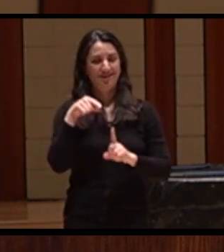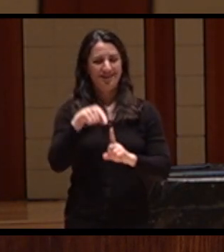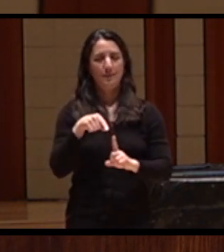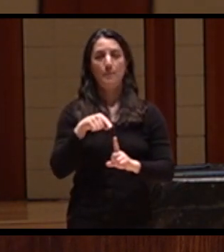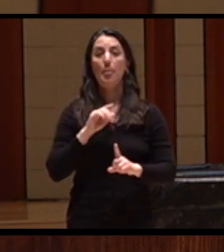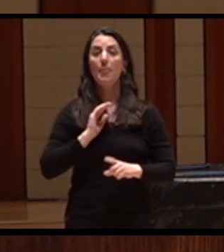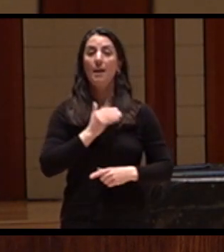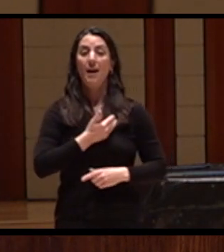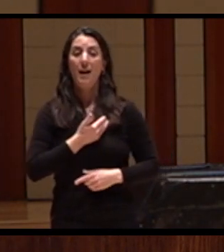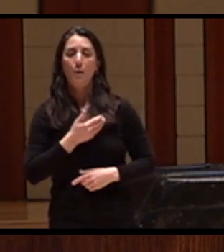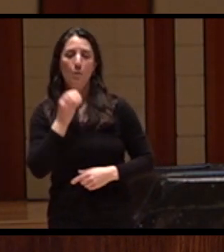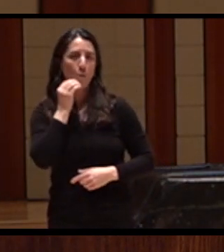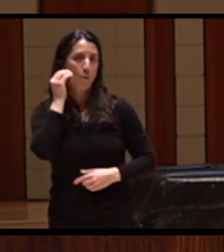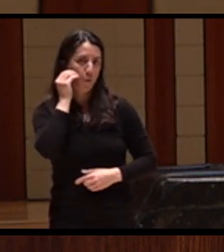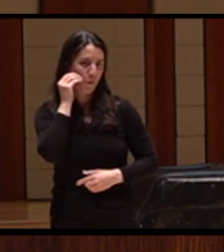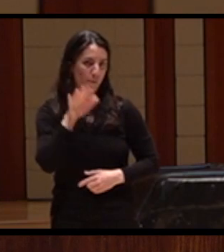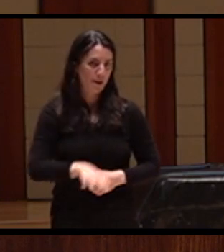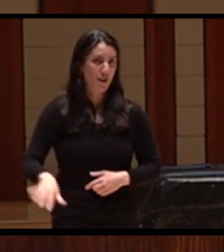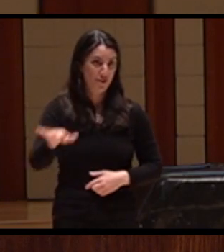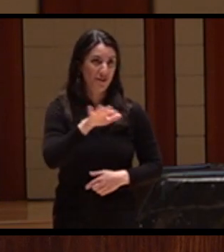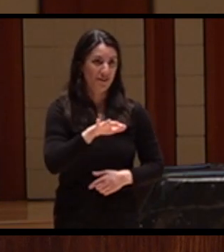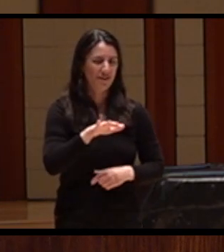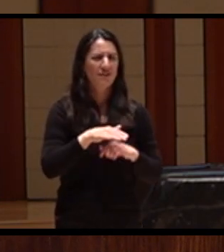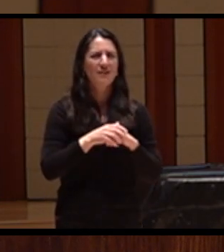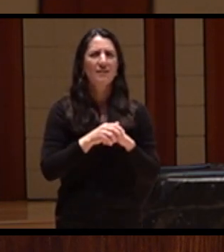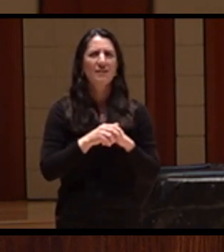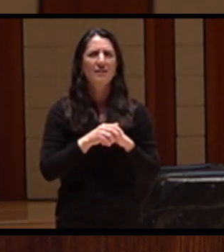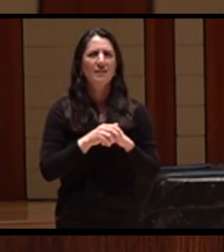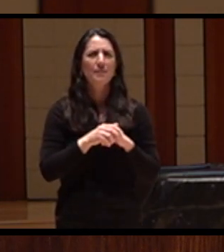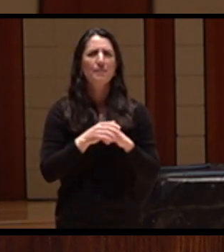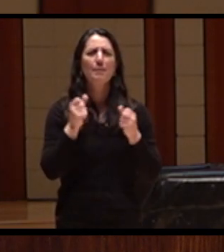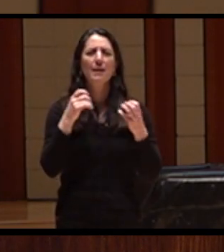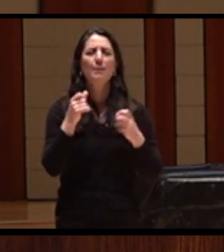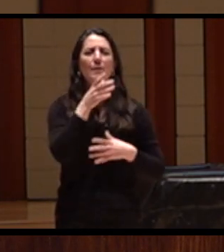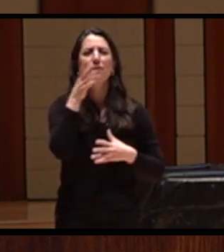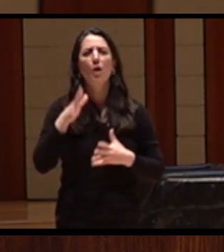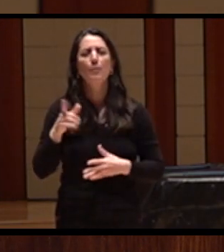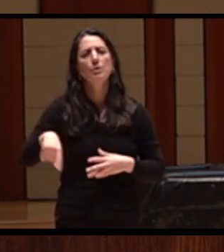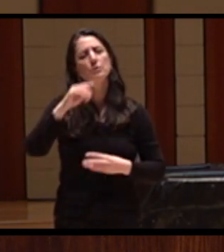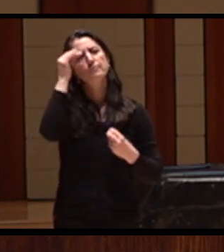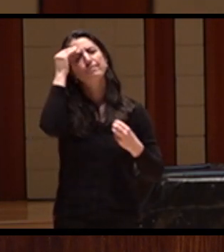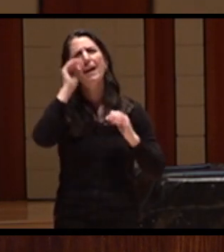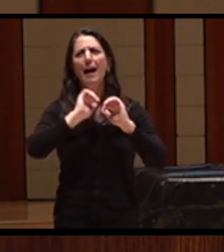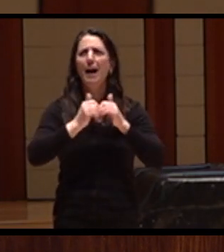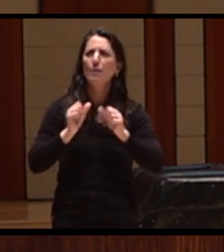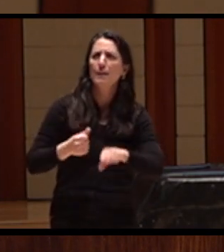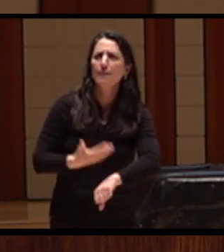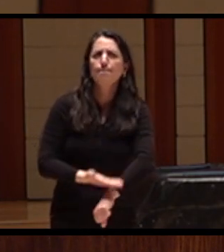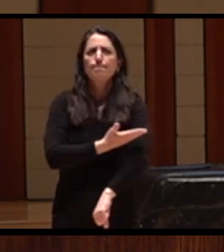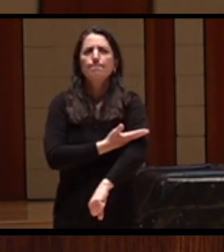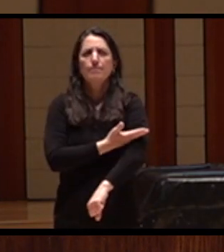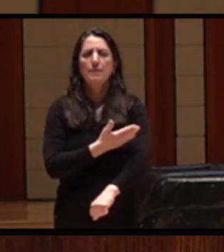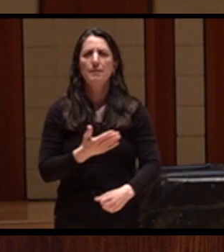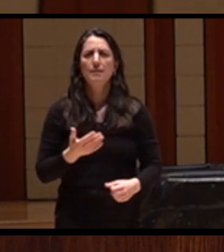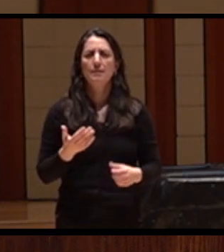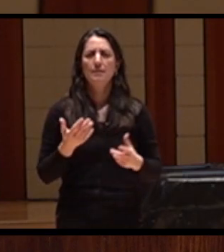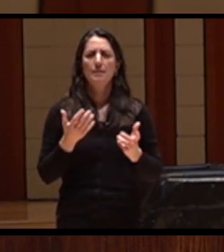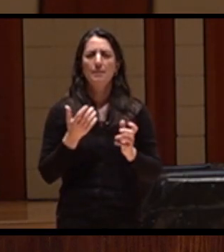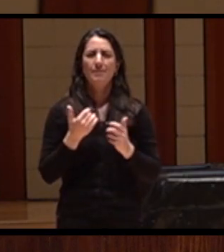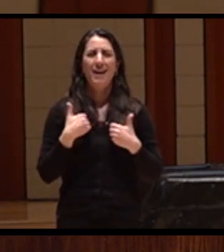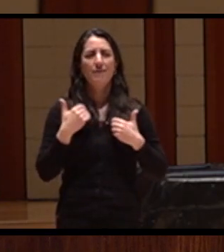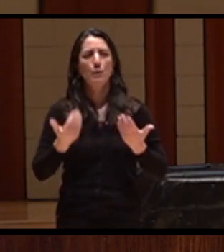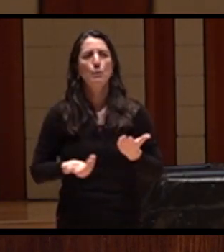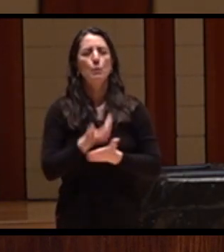having with the farmers is how might they update their own irrigation practices to incorporate